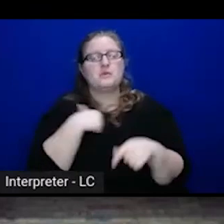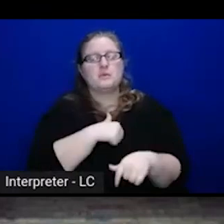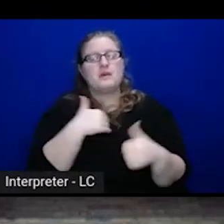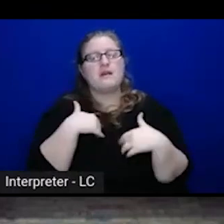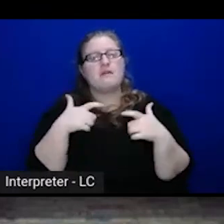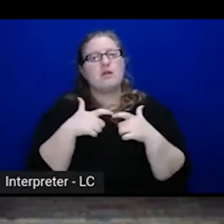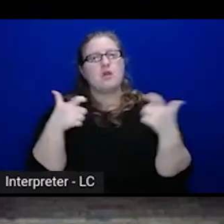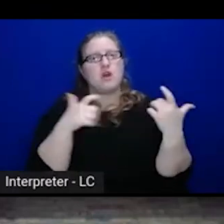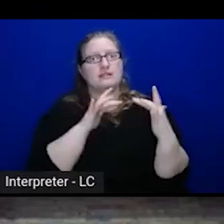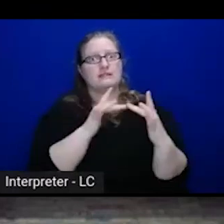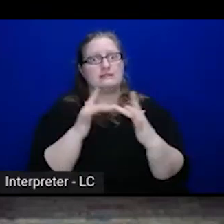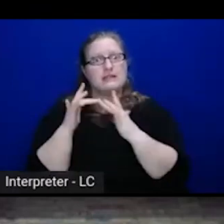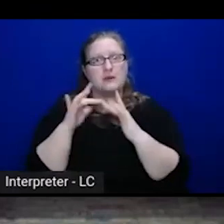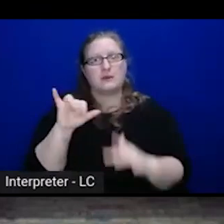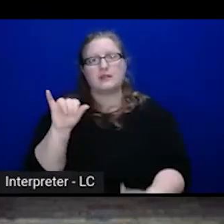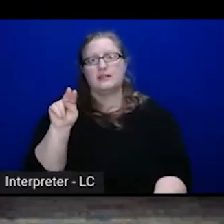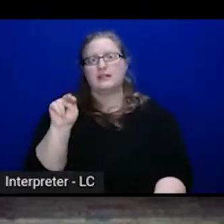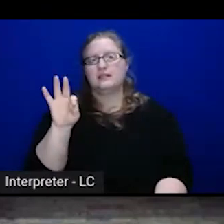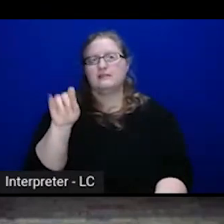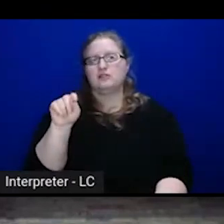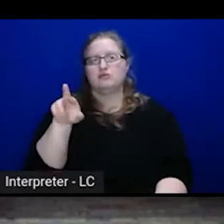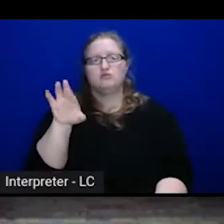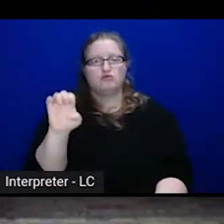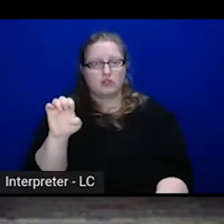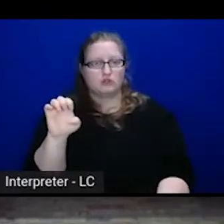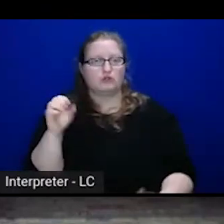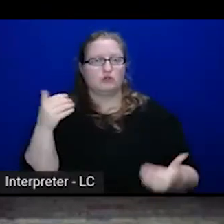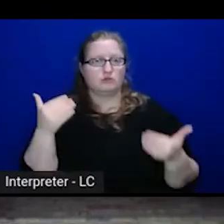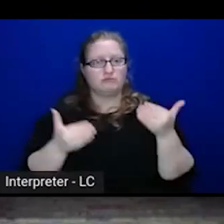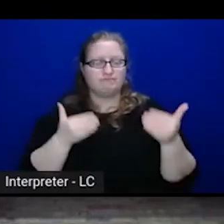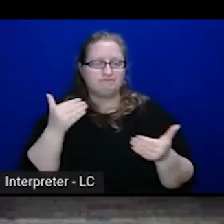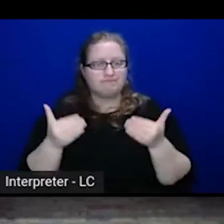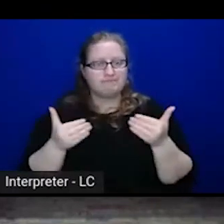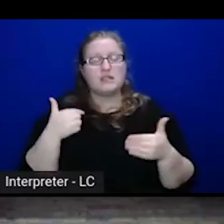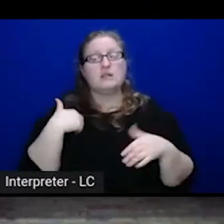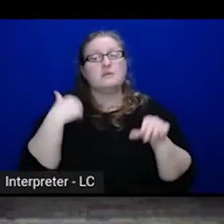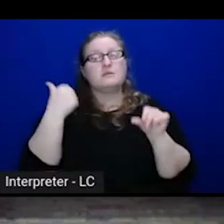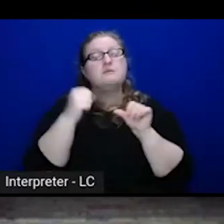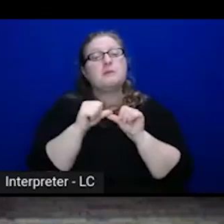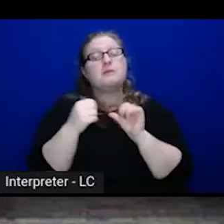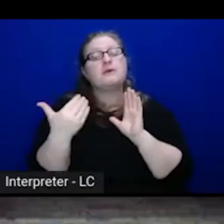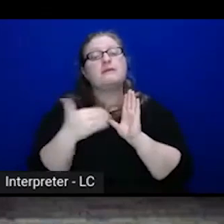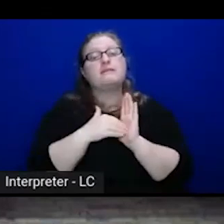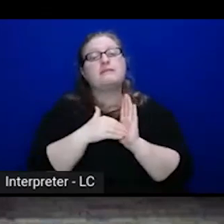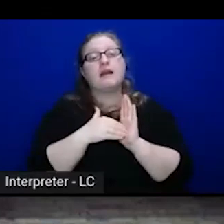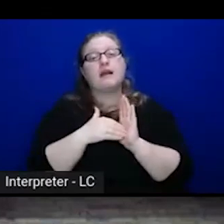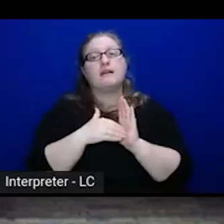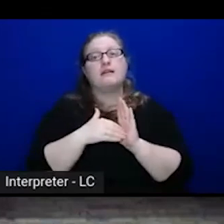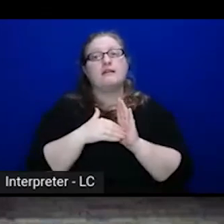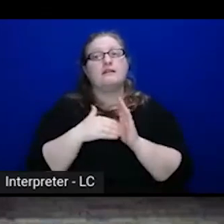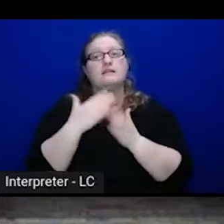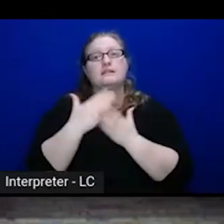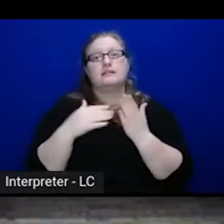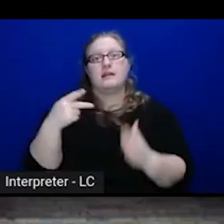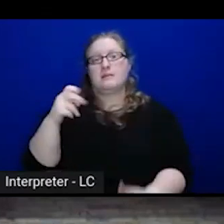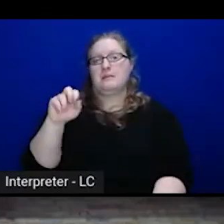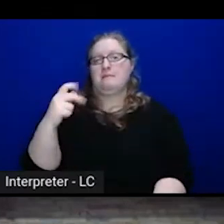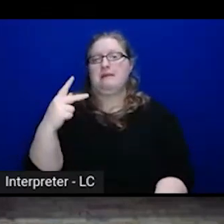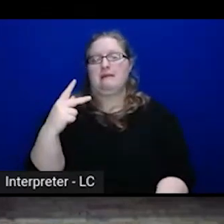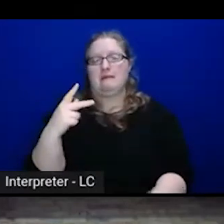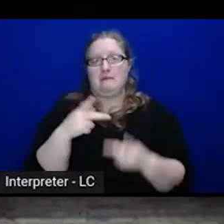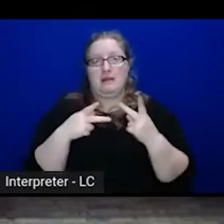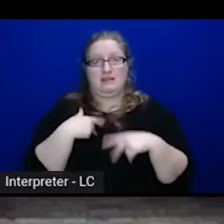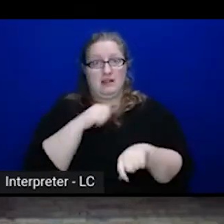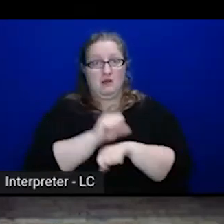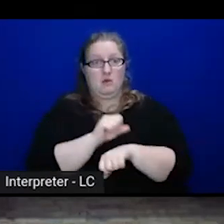infrastructure footprints, right? I remember again, at the peak of some of the places I've worked, it would be nothing to have